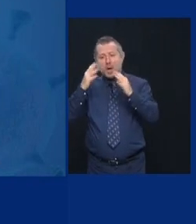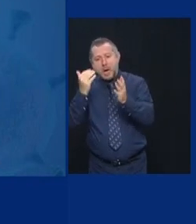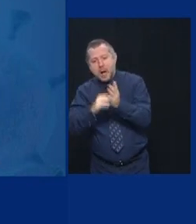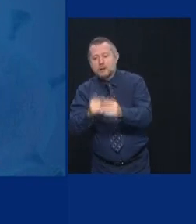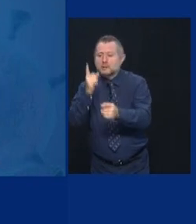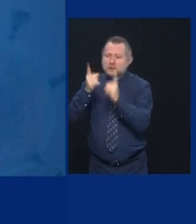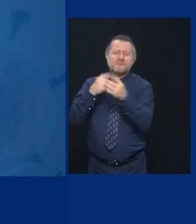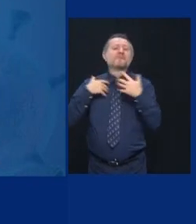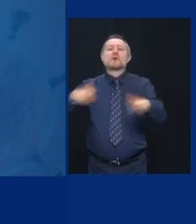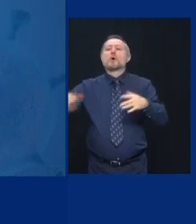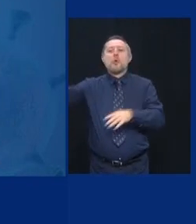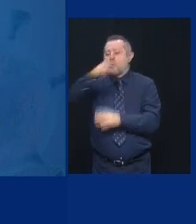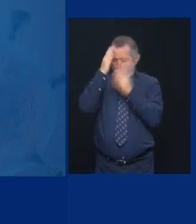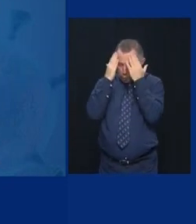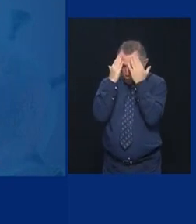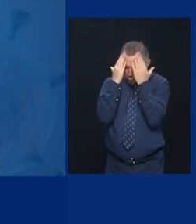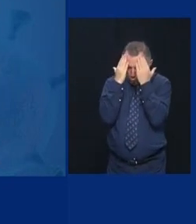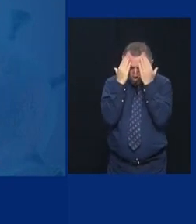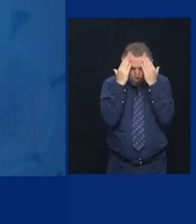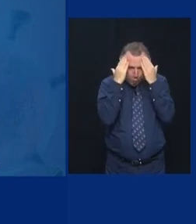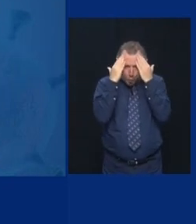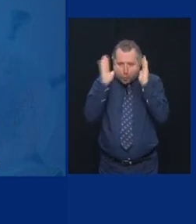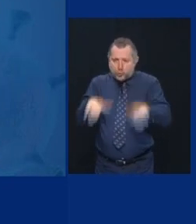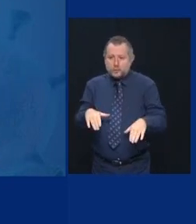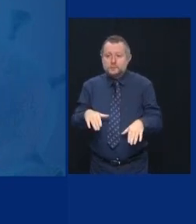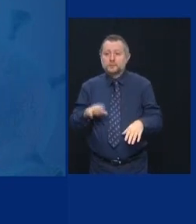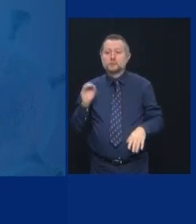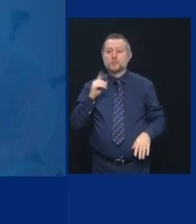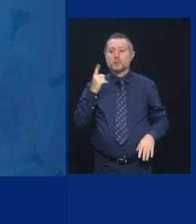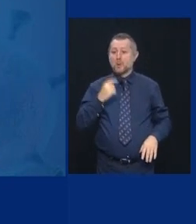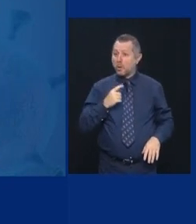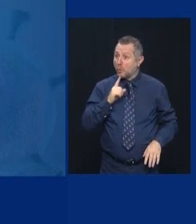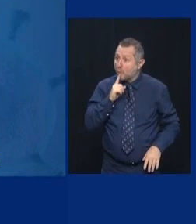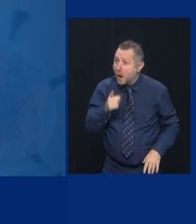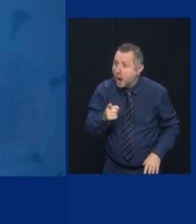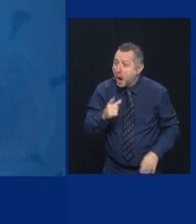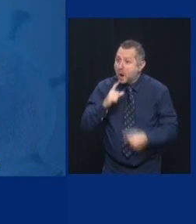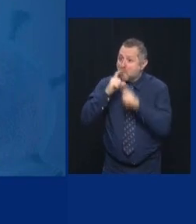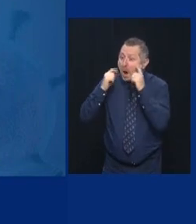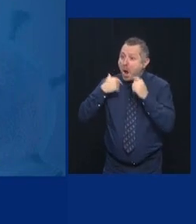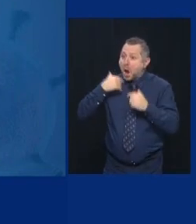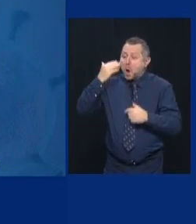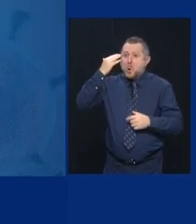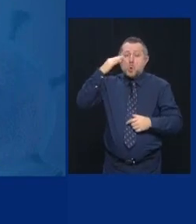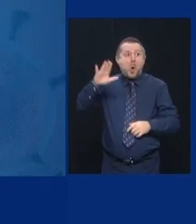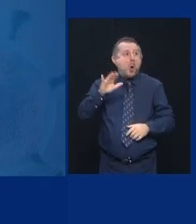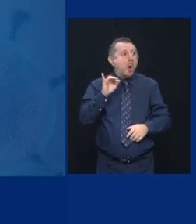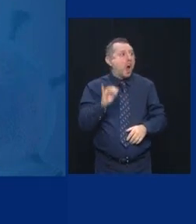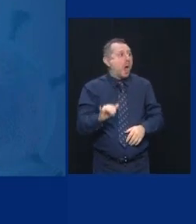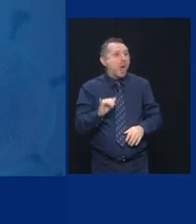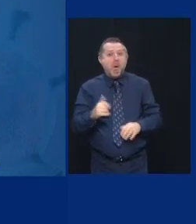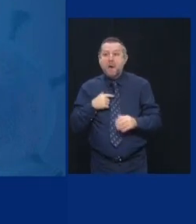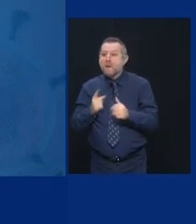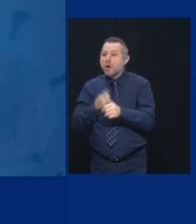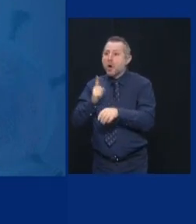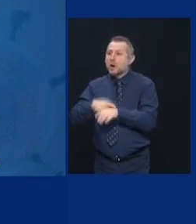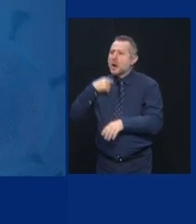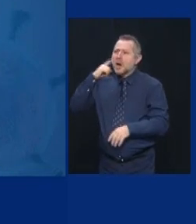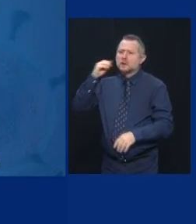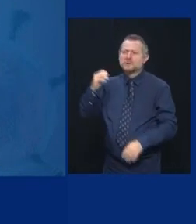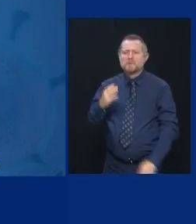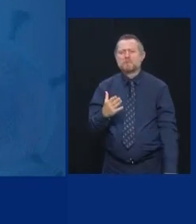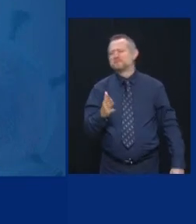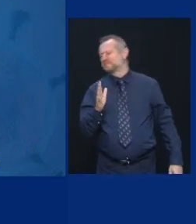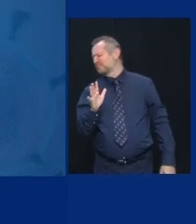me the person who says, I never heard that. Really? You have to wear a mask? I never heard it. Find me the